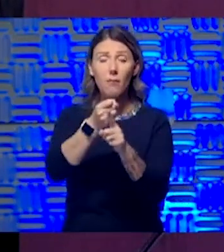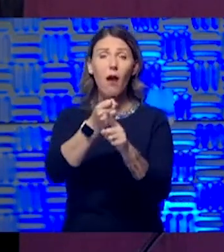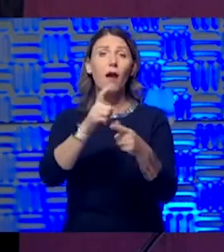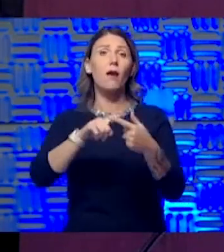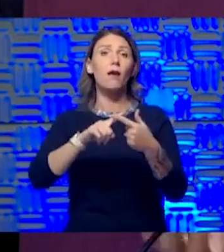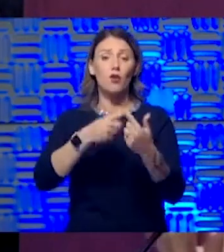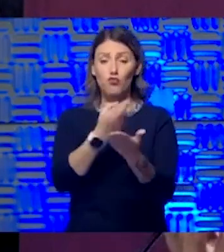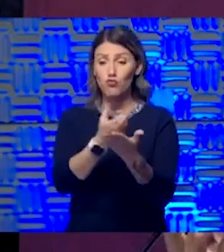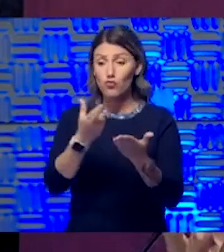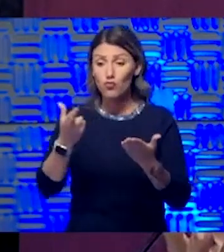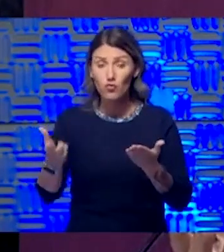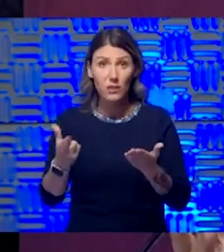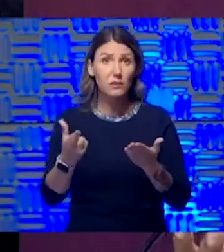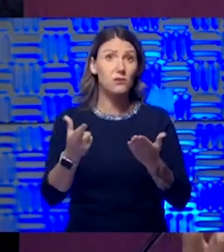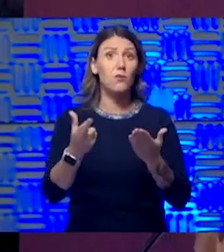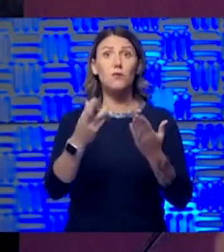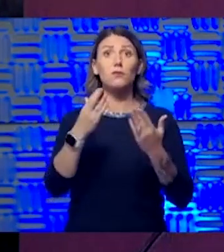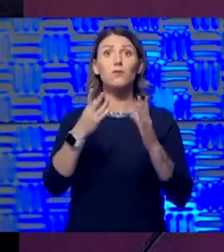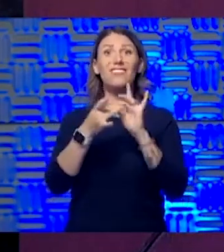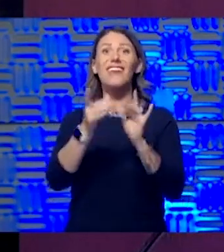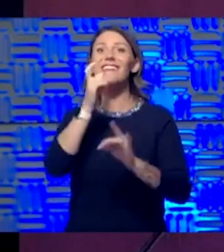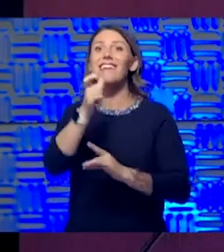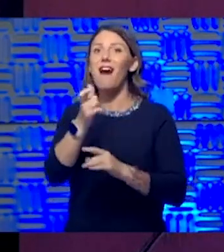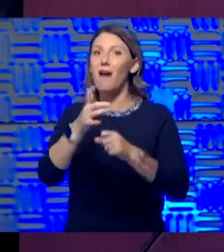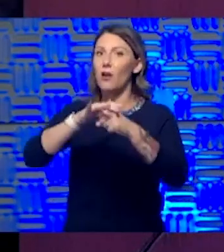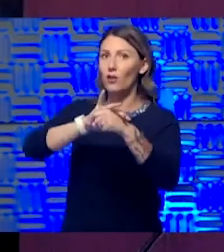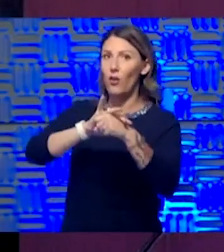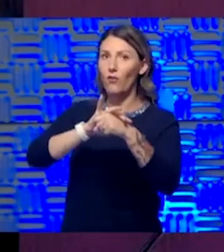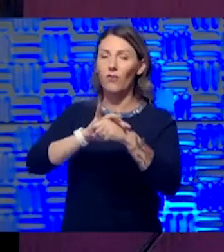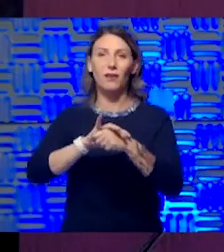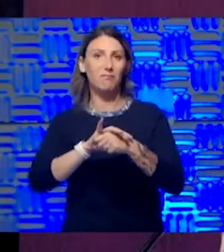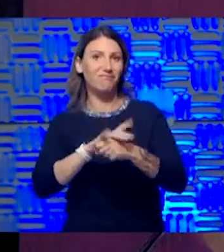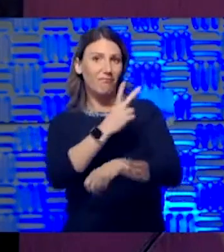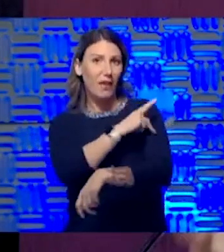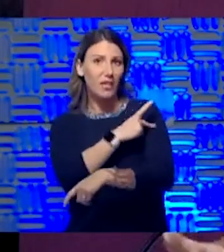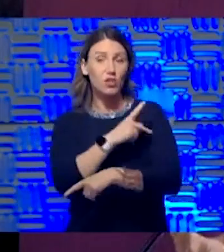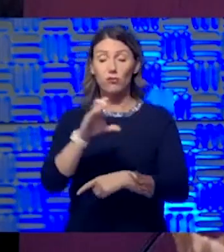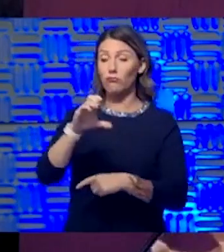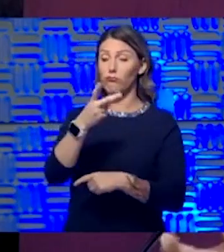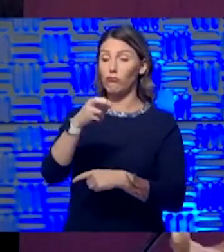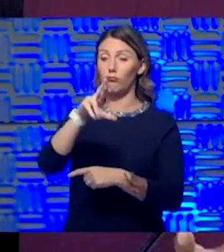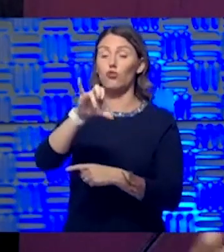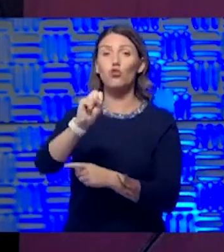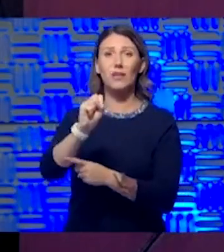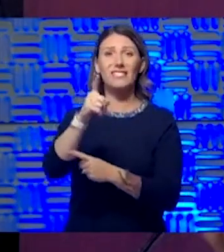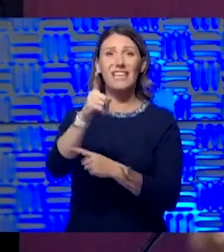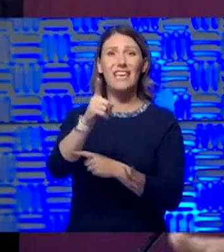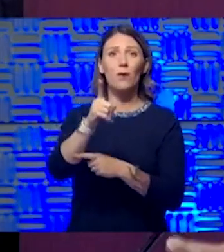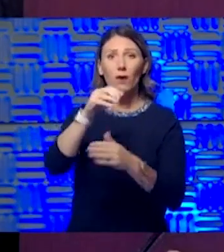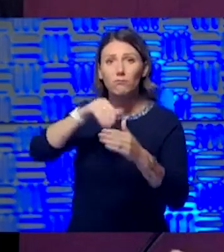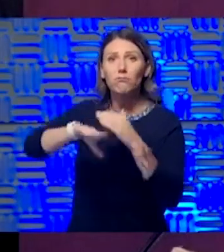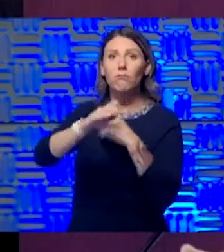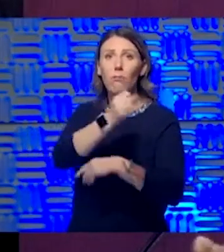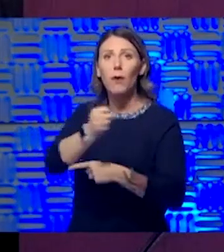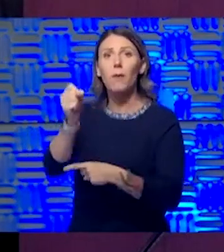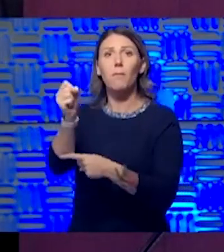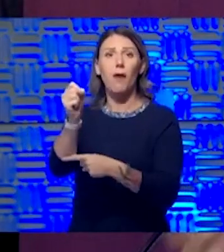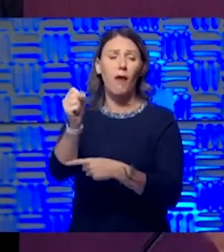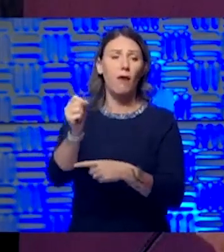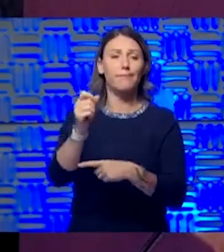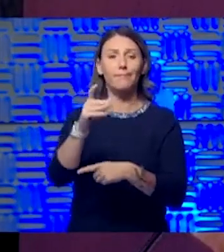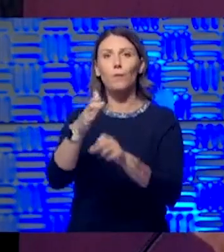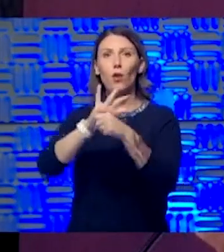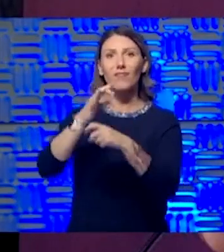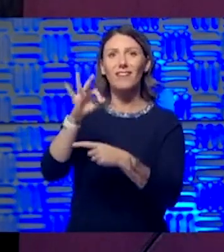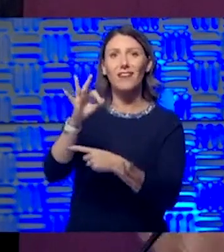on urgent non-COVID patients. Right. So Chris Brown sees patients who we admit suspecting COVID, but really it's their congestive heart failure. It's their